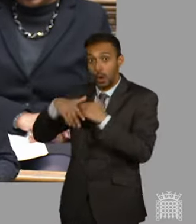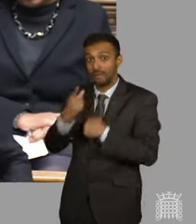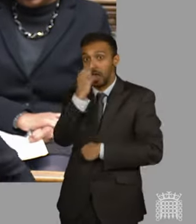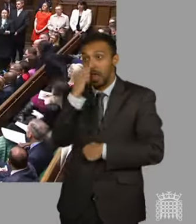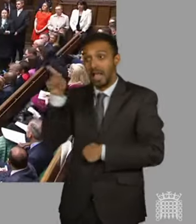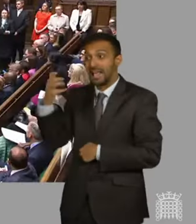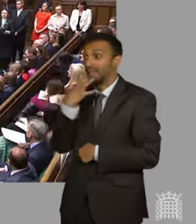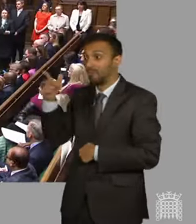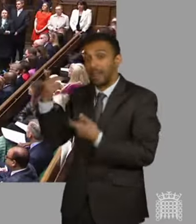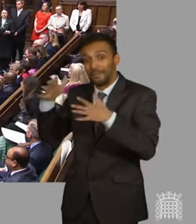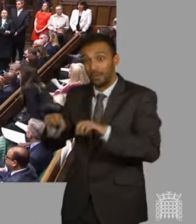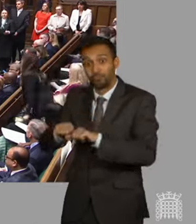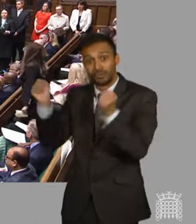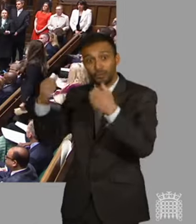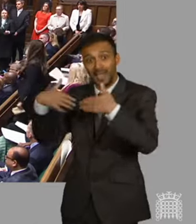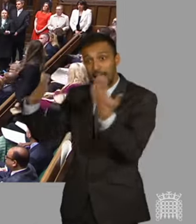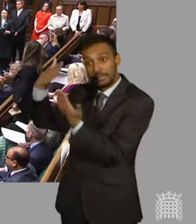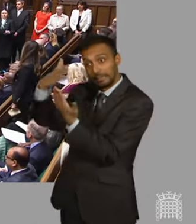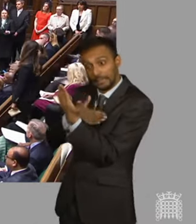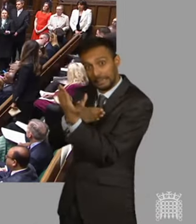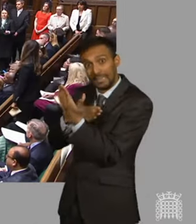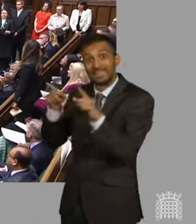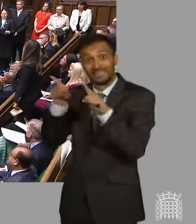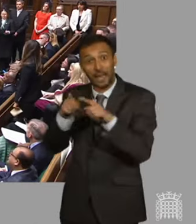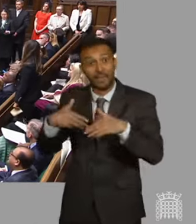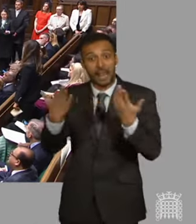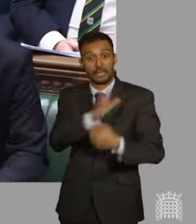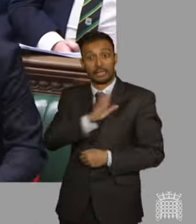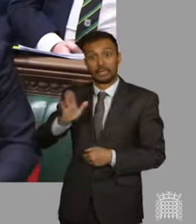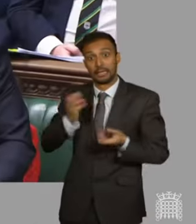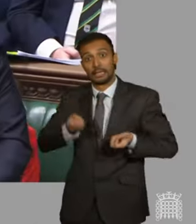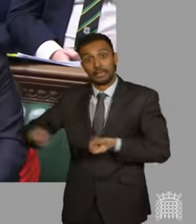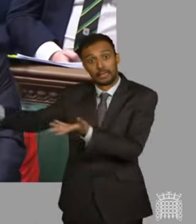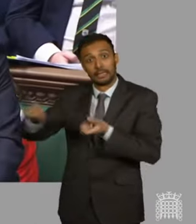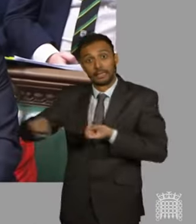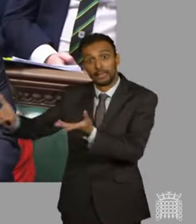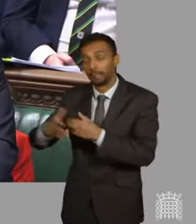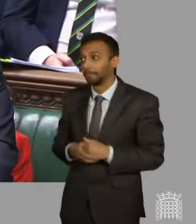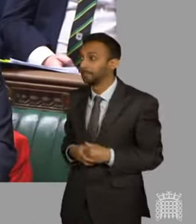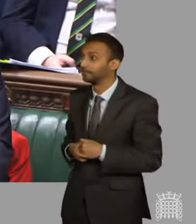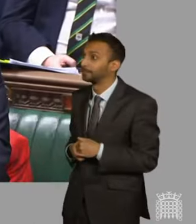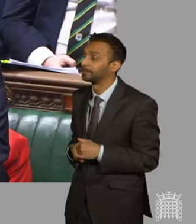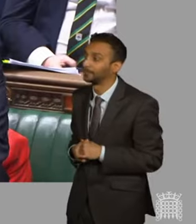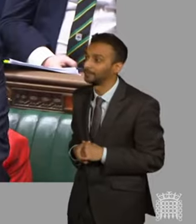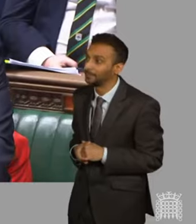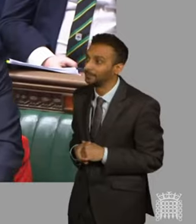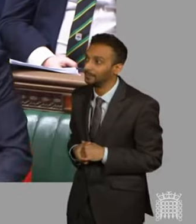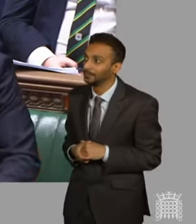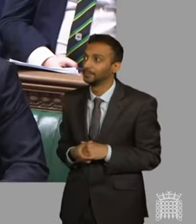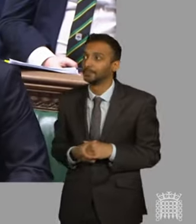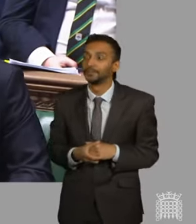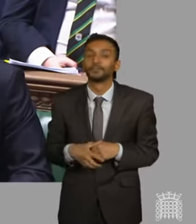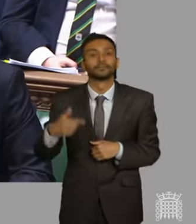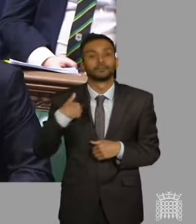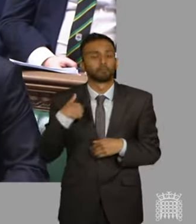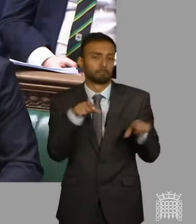exports? Mr Speaker, we continue to call for international humanitarian law to